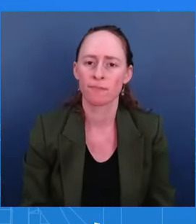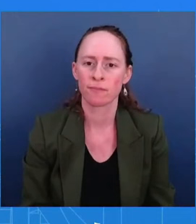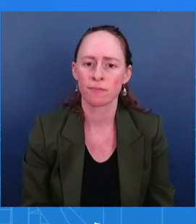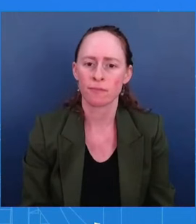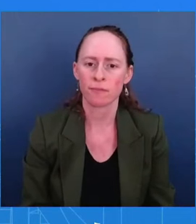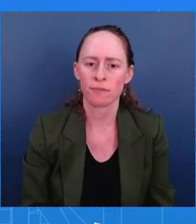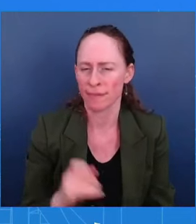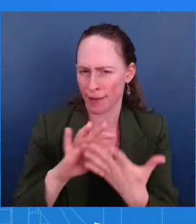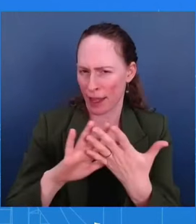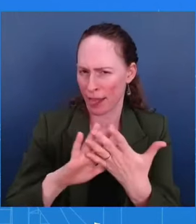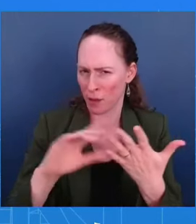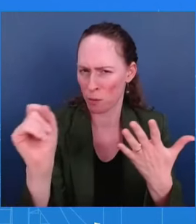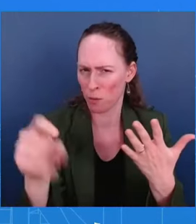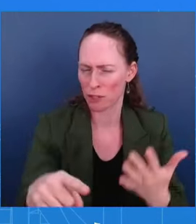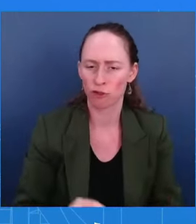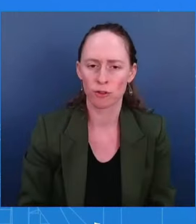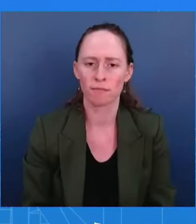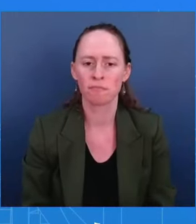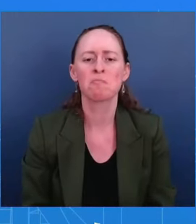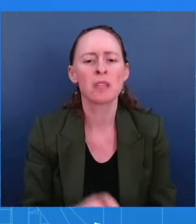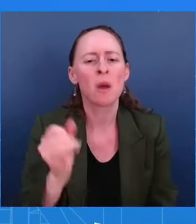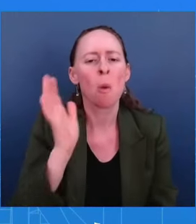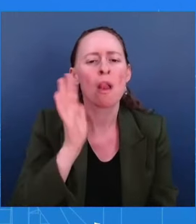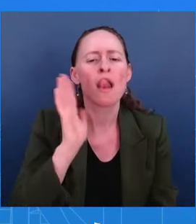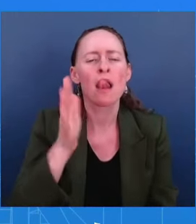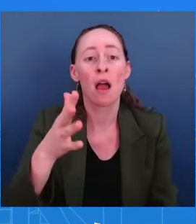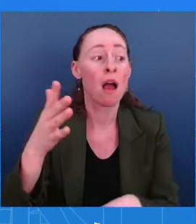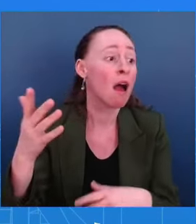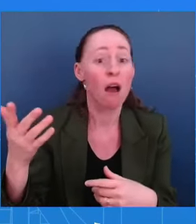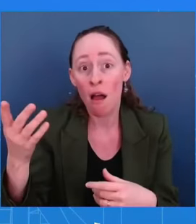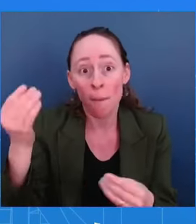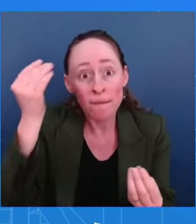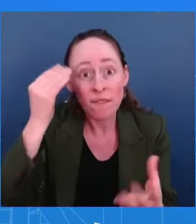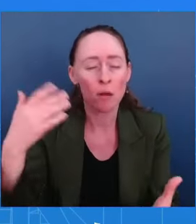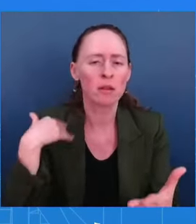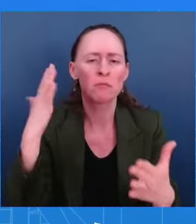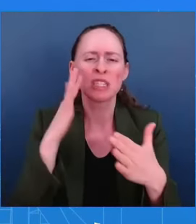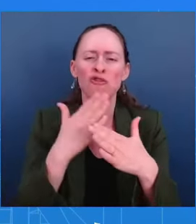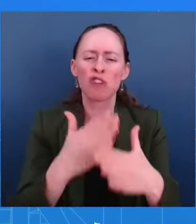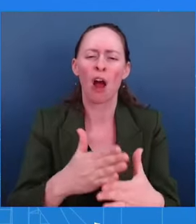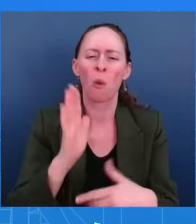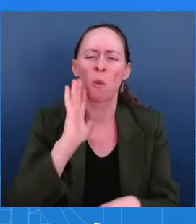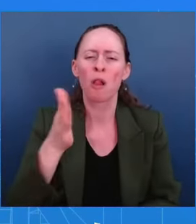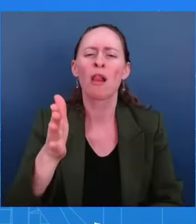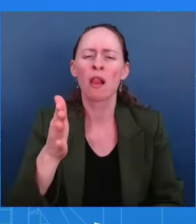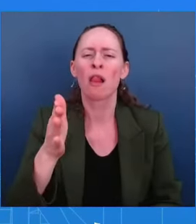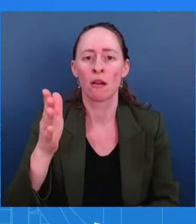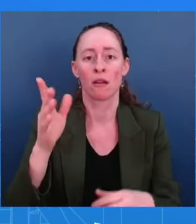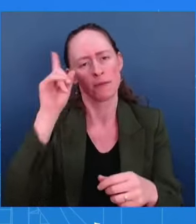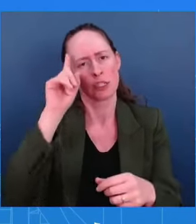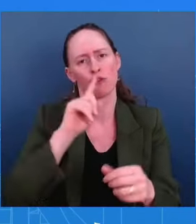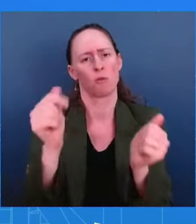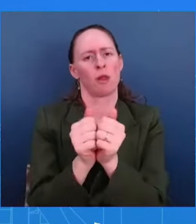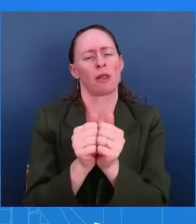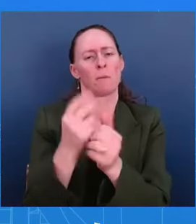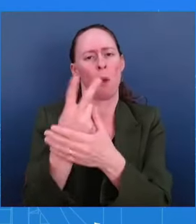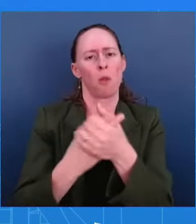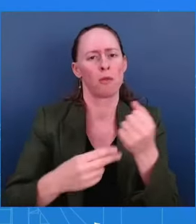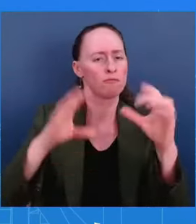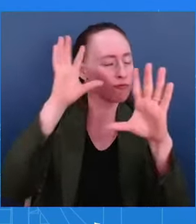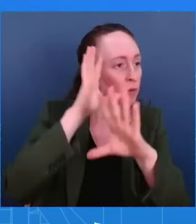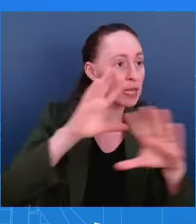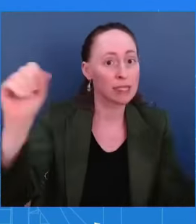will see the president and the vice president next week together as they mourn the thousands of lives